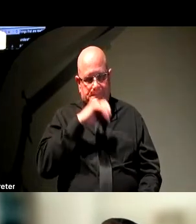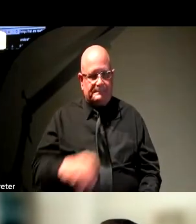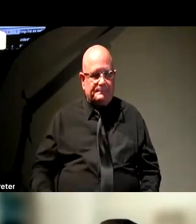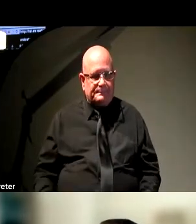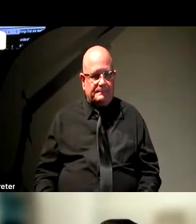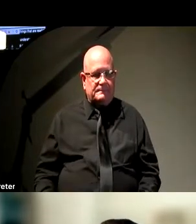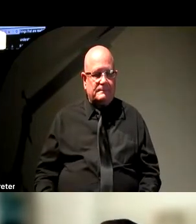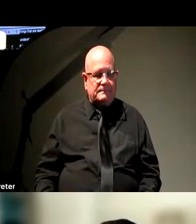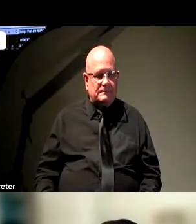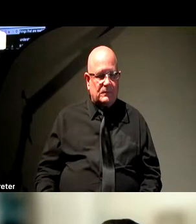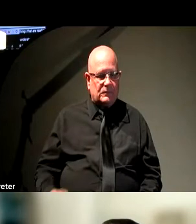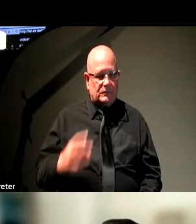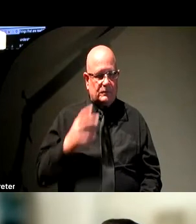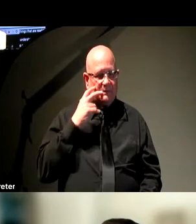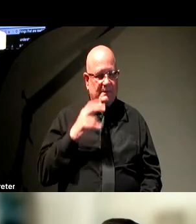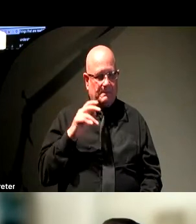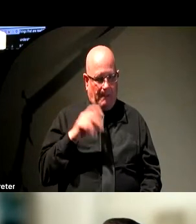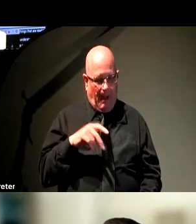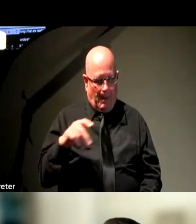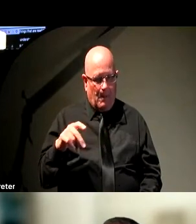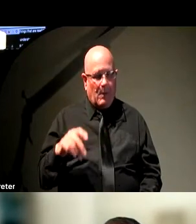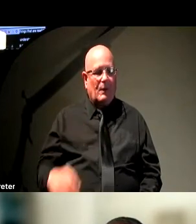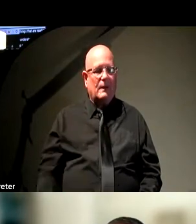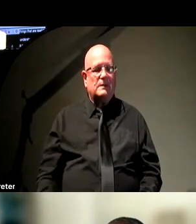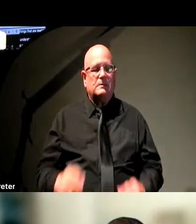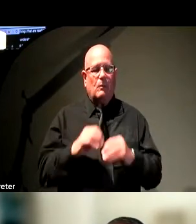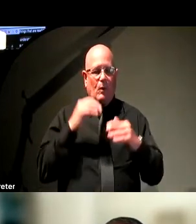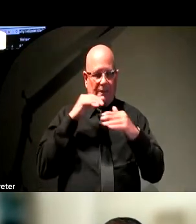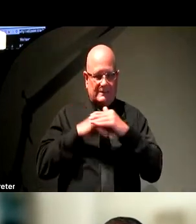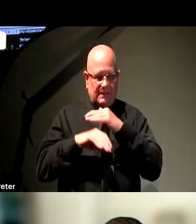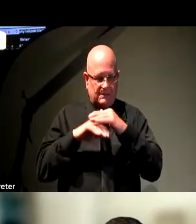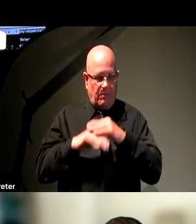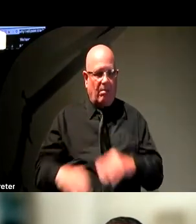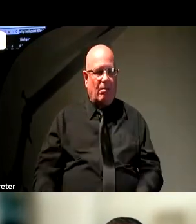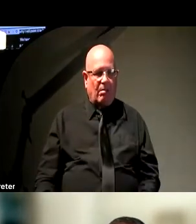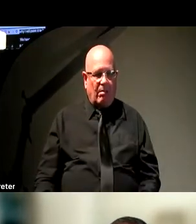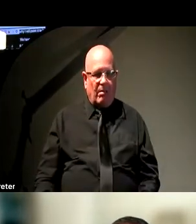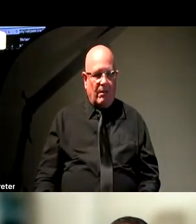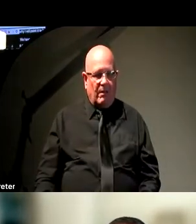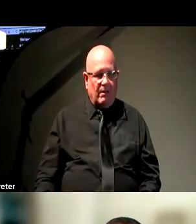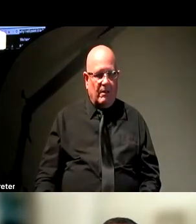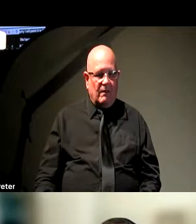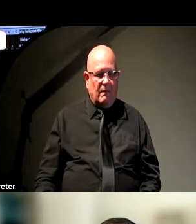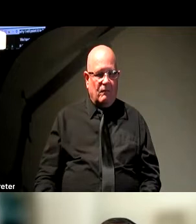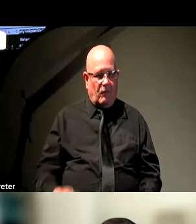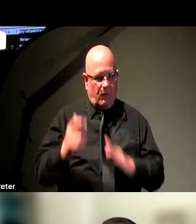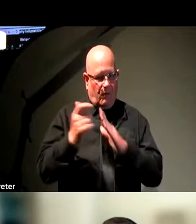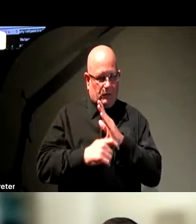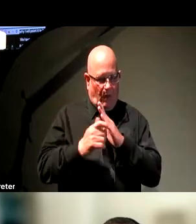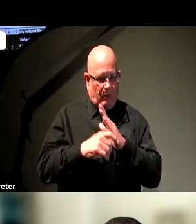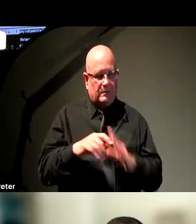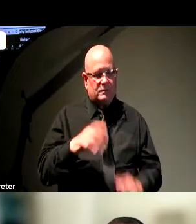on using PowerPoint to create more accessible slides, especially in, well, not especially, in